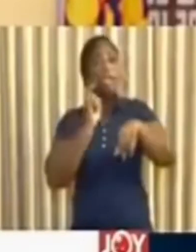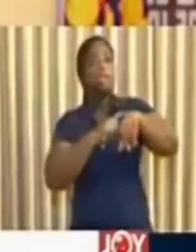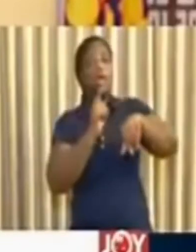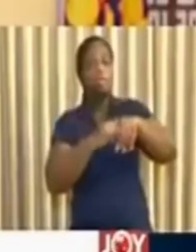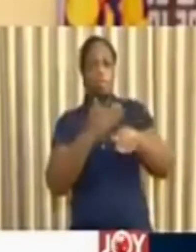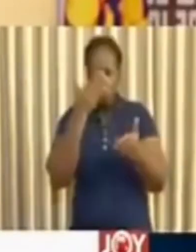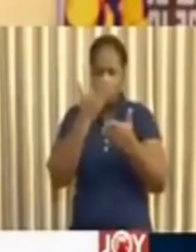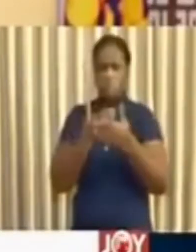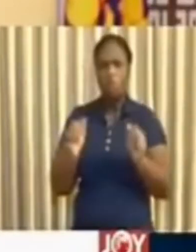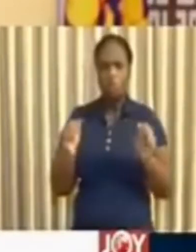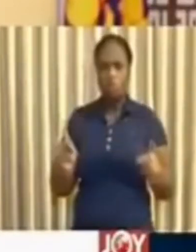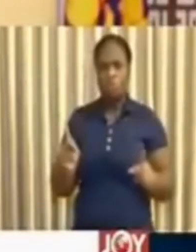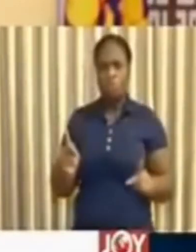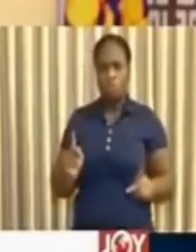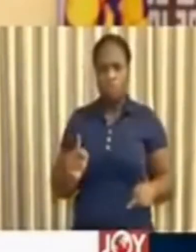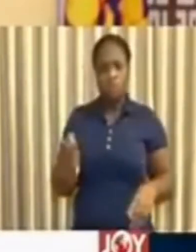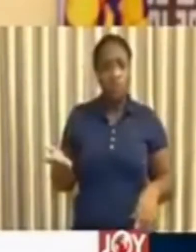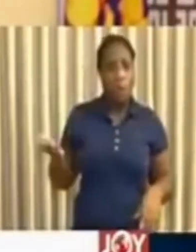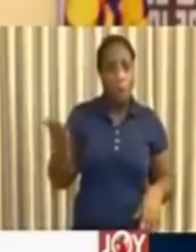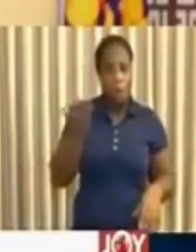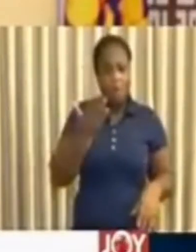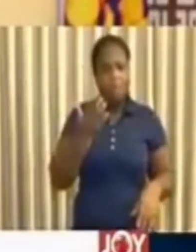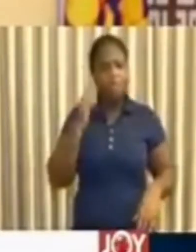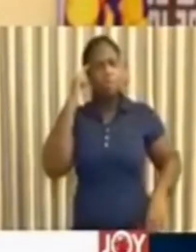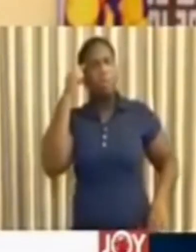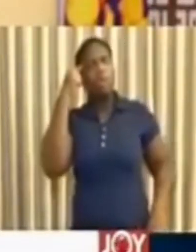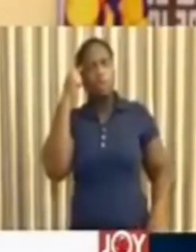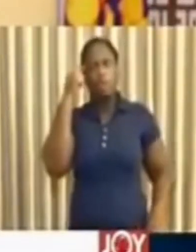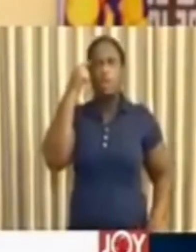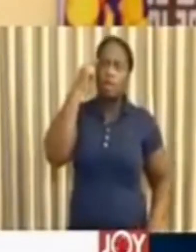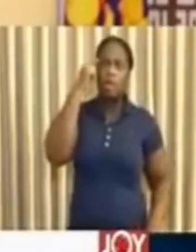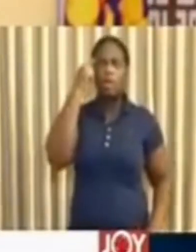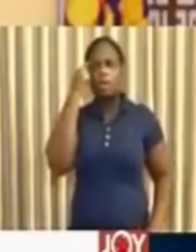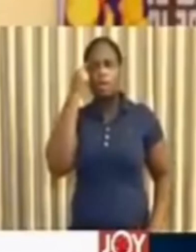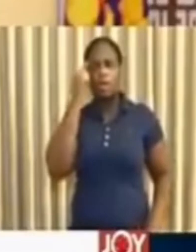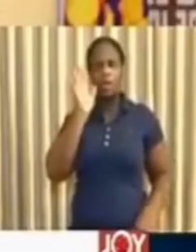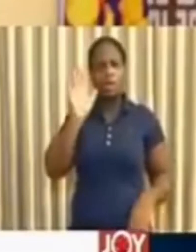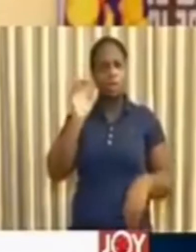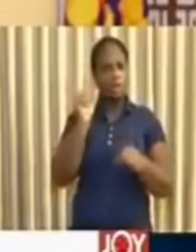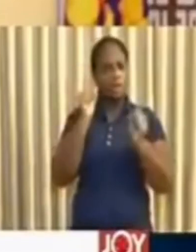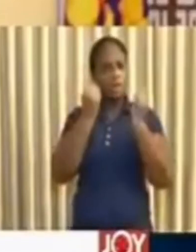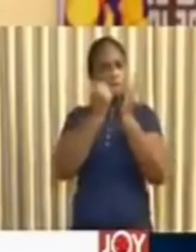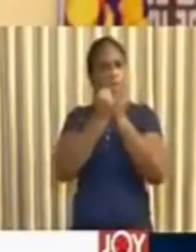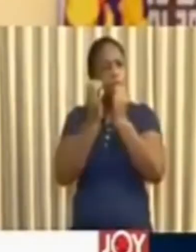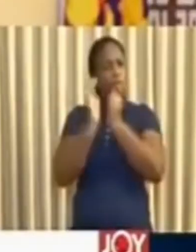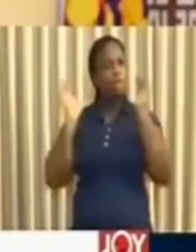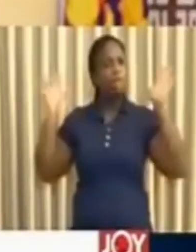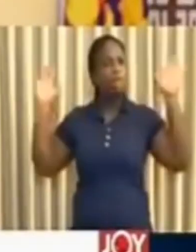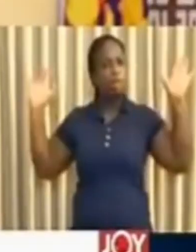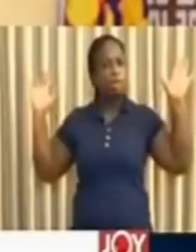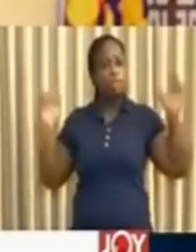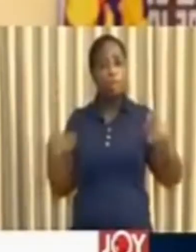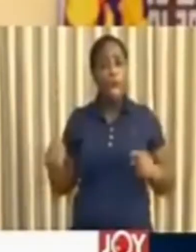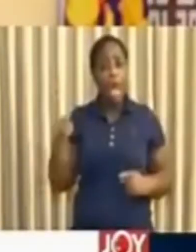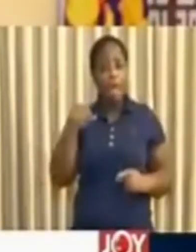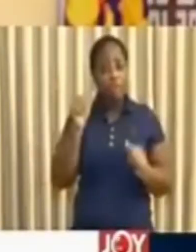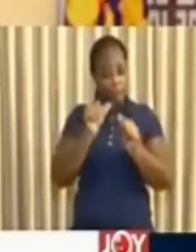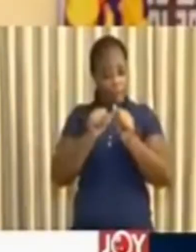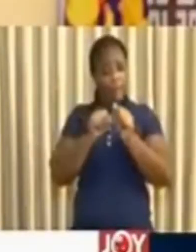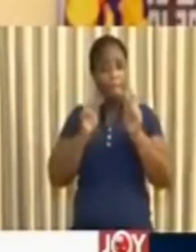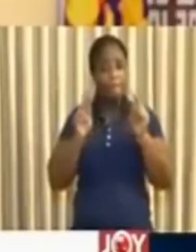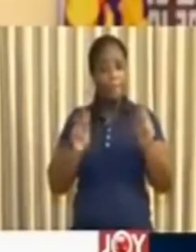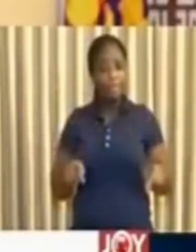opportunity for all of us to reflect on that ultimate sacrifice, and for each one of us